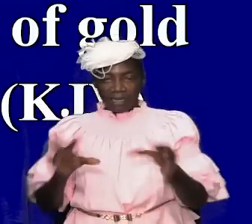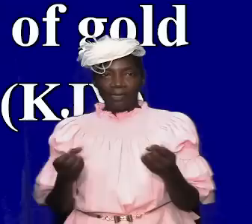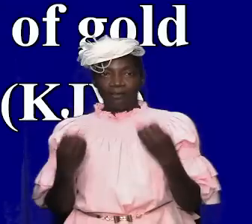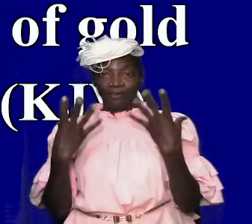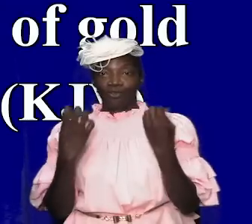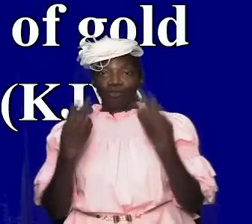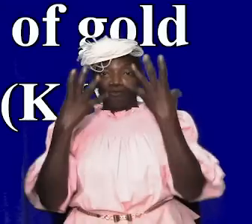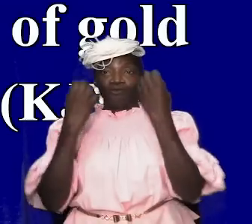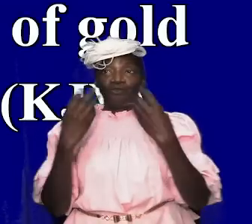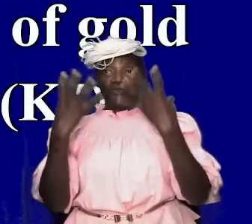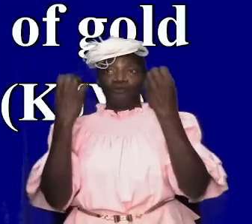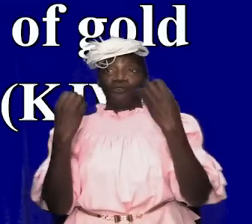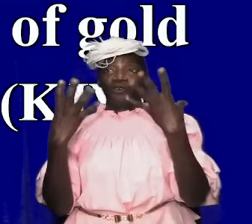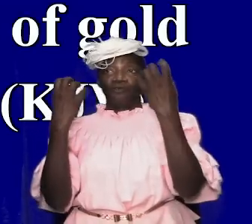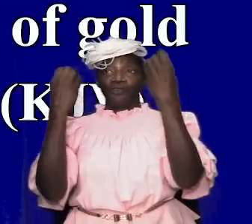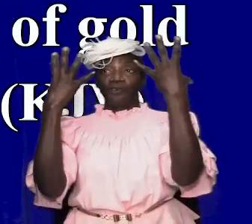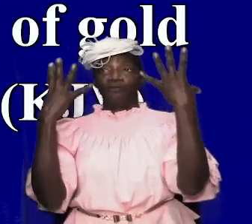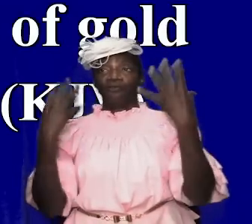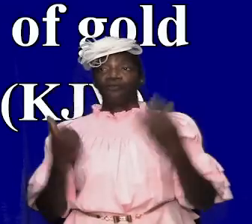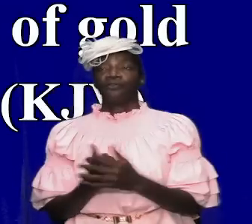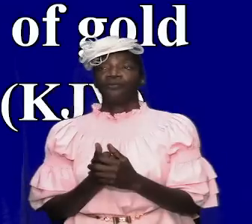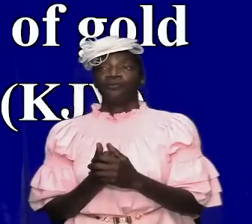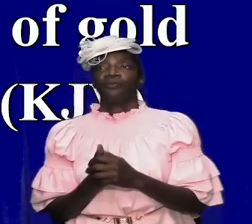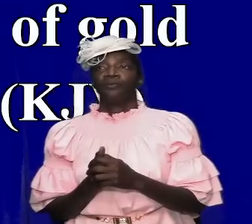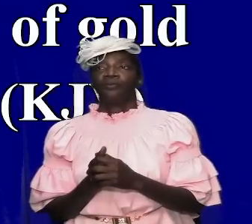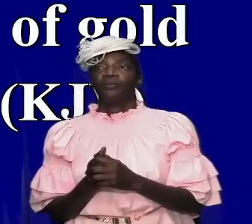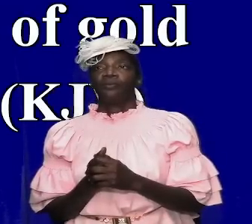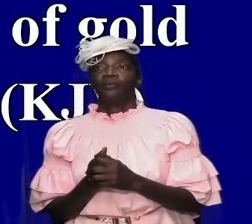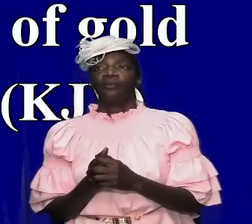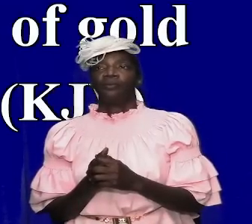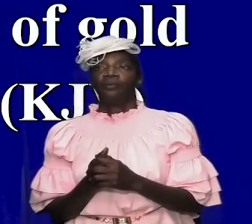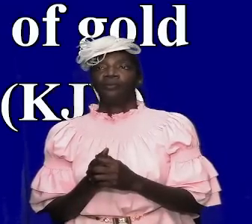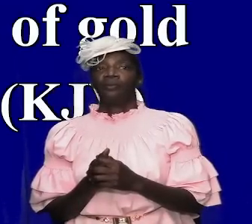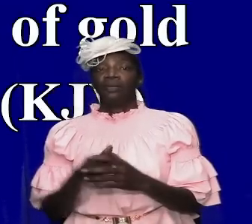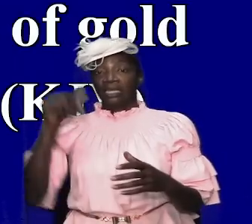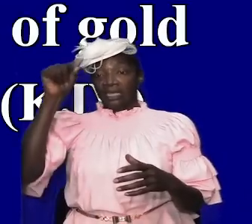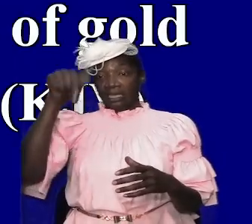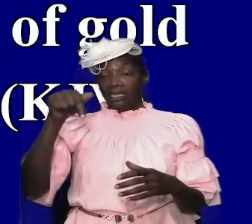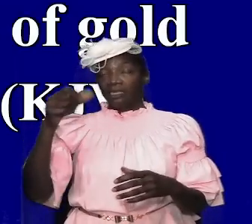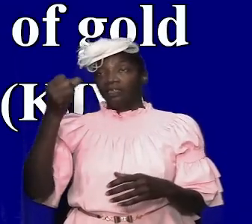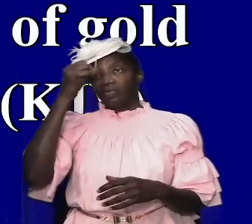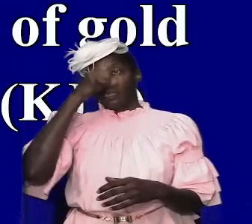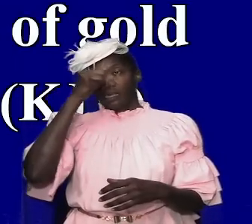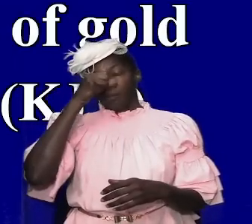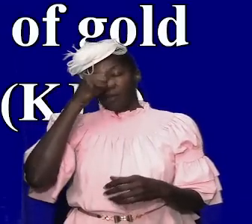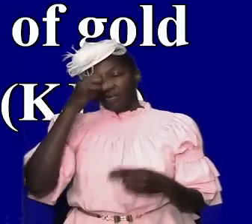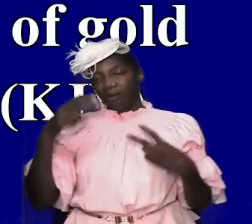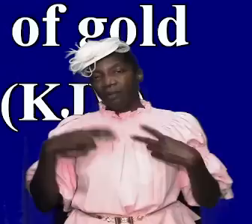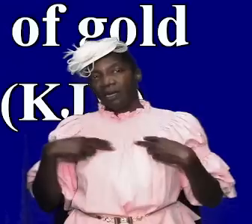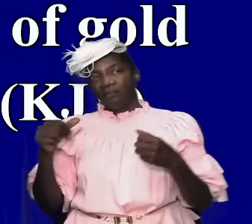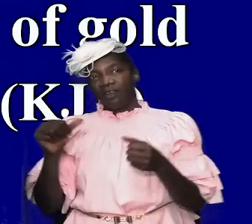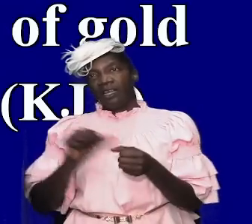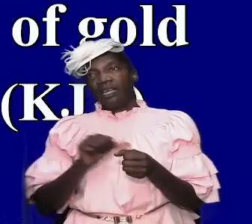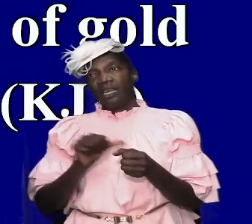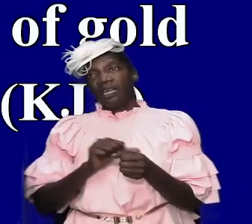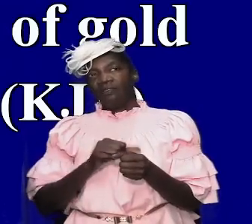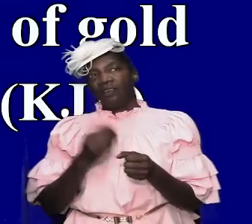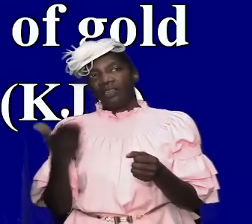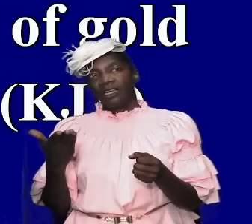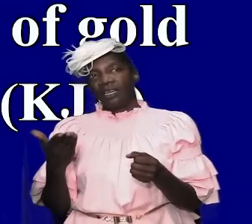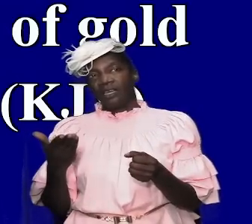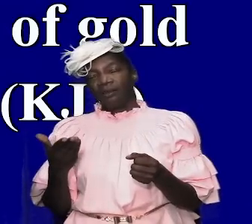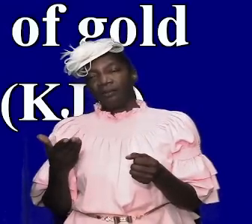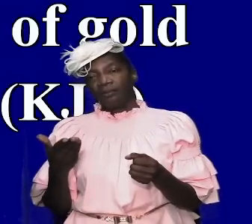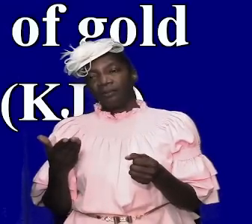god had blessed him tremendously and this solomon he had everything excuse me he